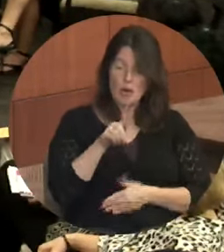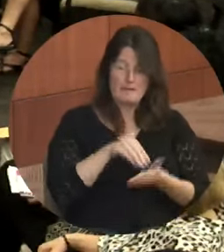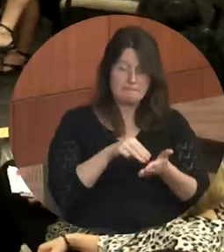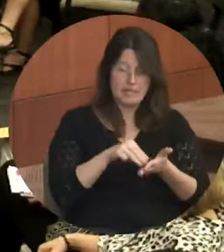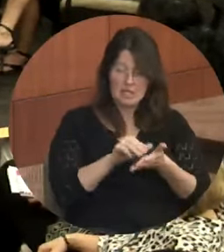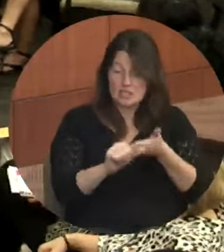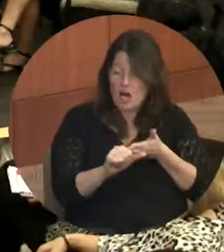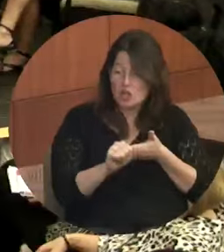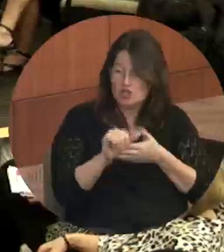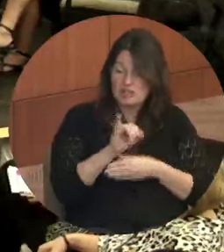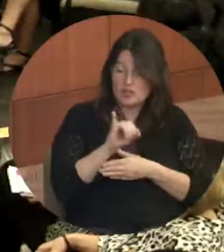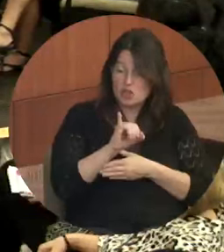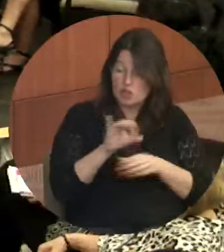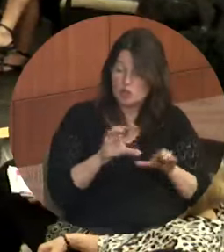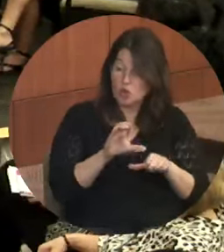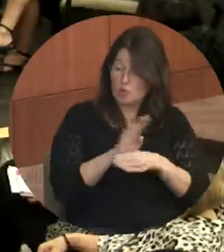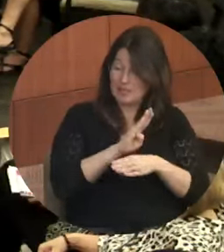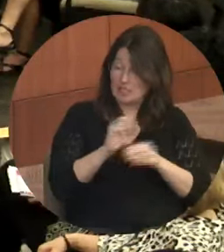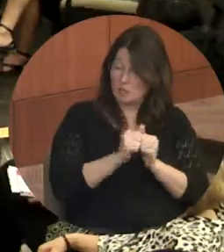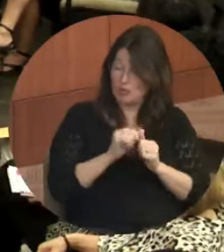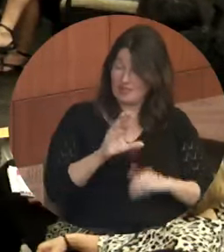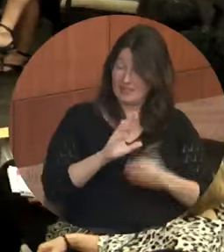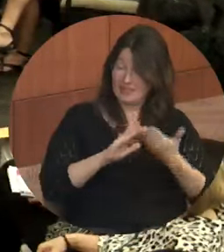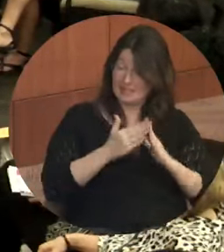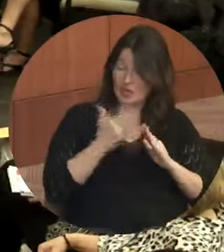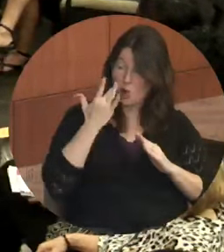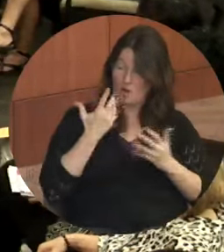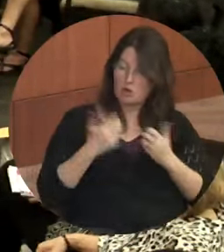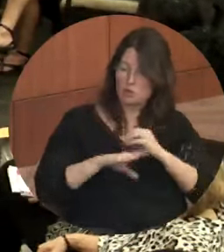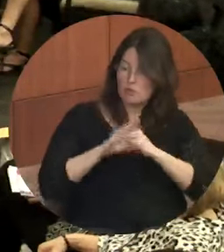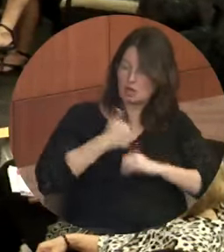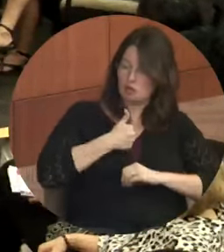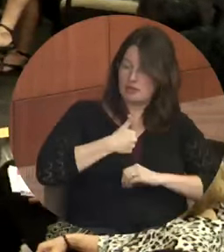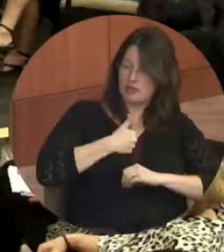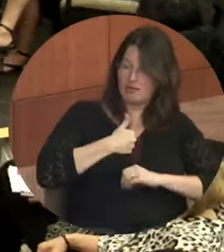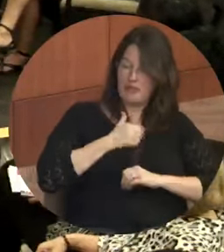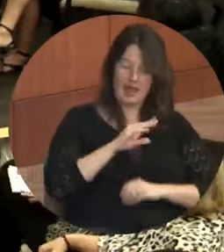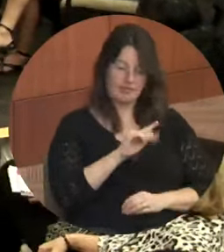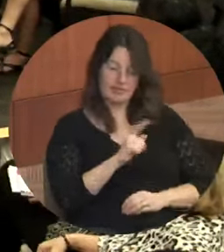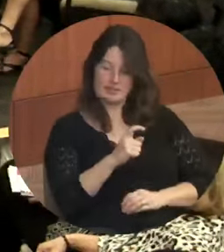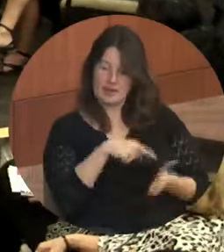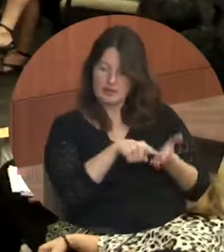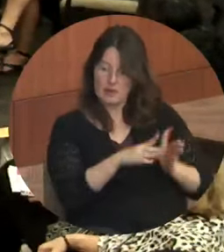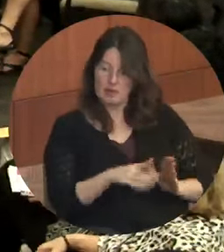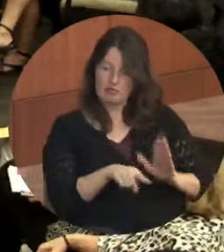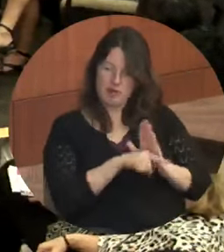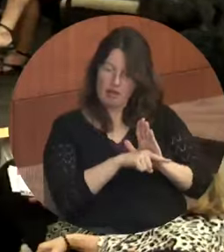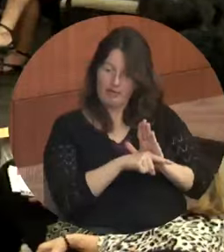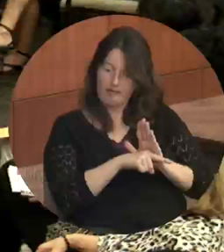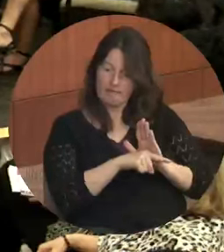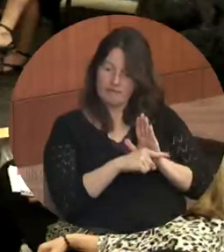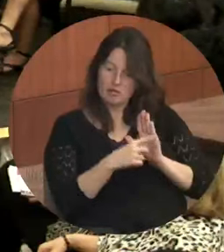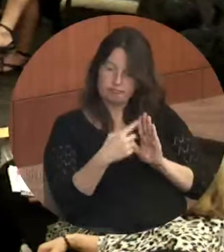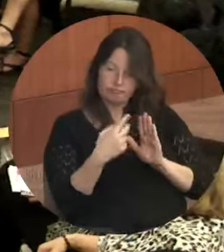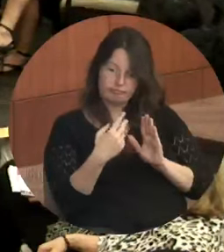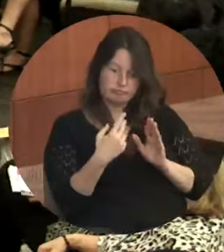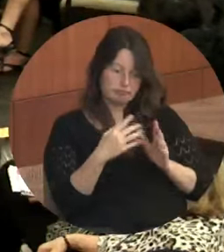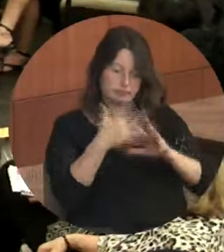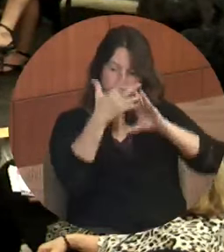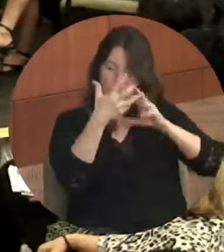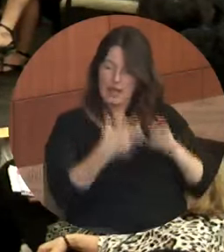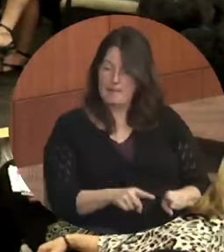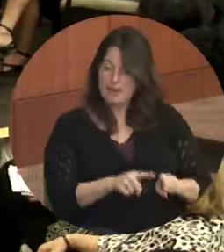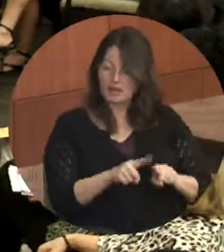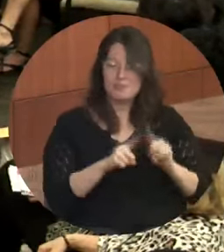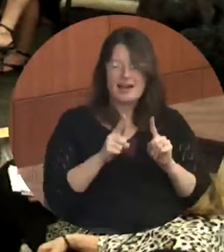insurance to do business with us. And that's because we want to protect ourselves and the taxpayer from any negative outcome. Well, maybe not